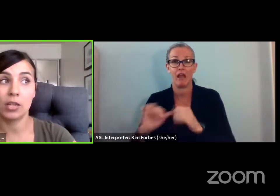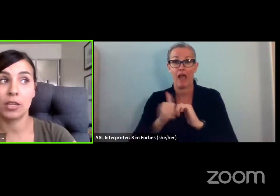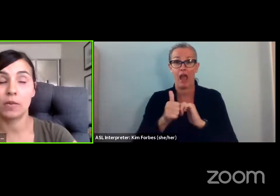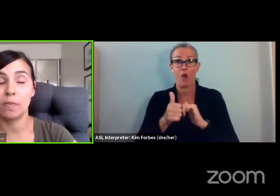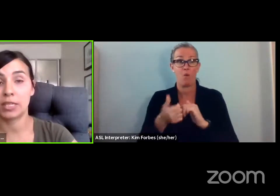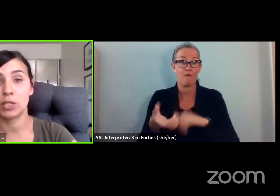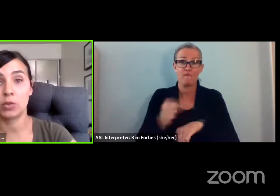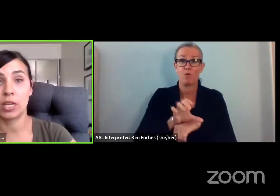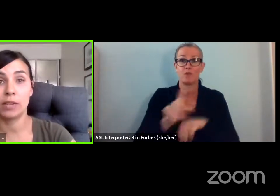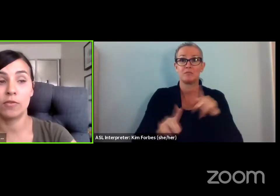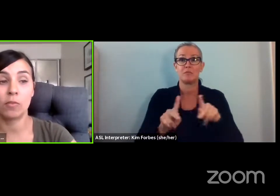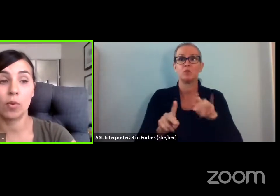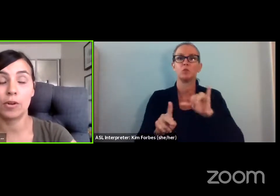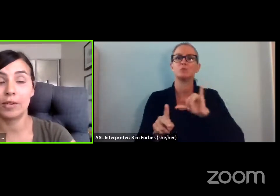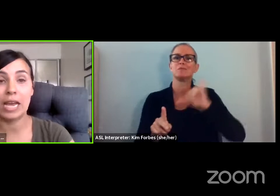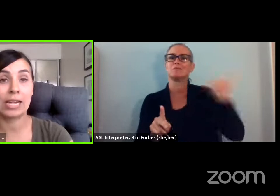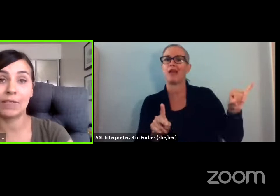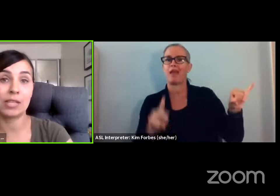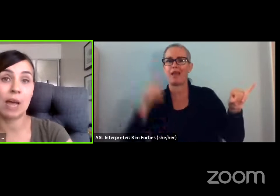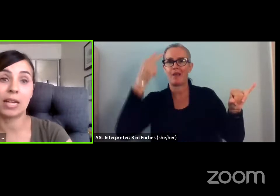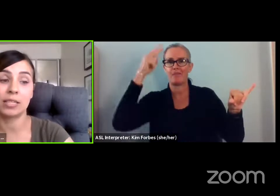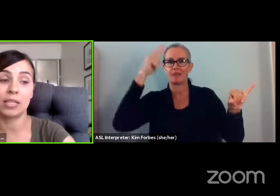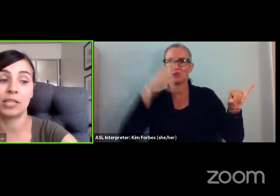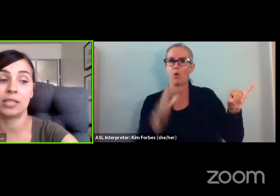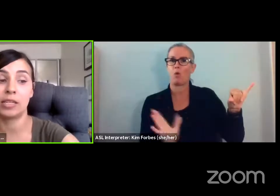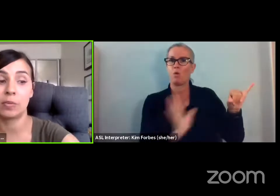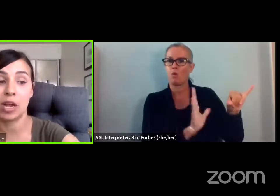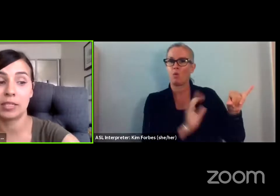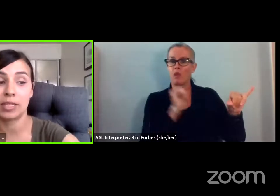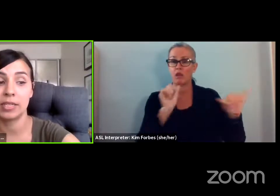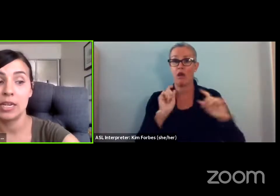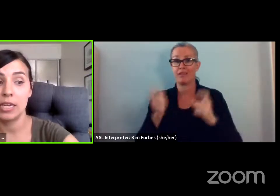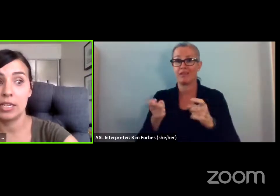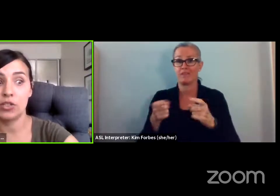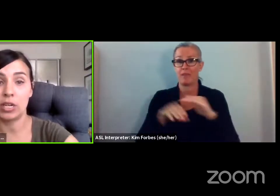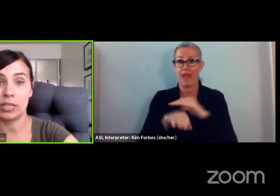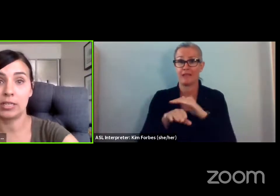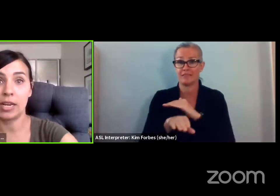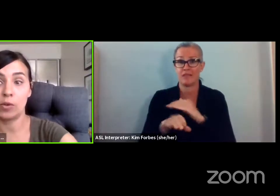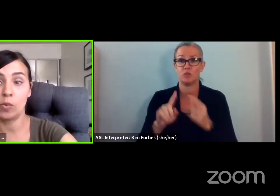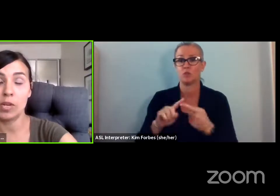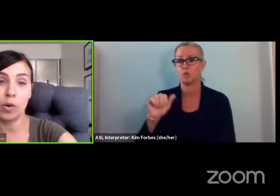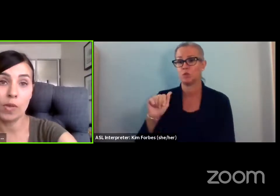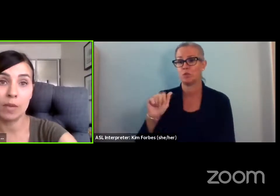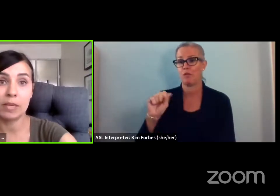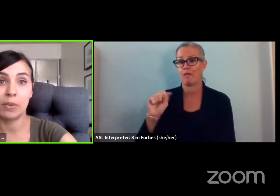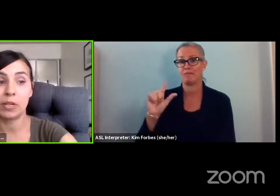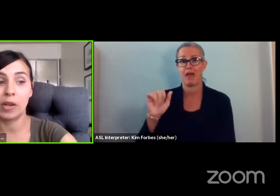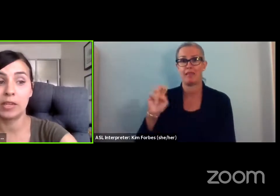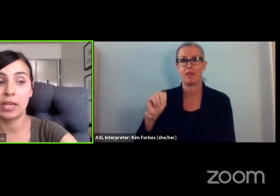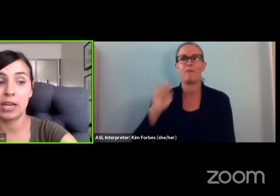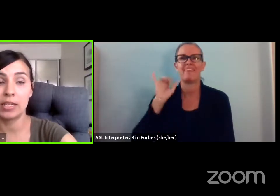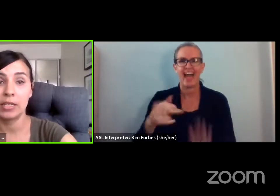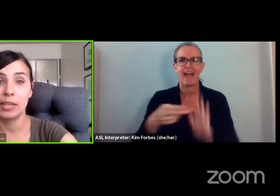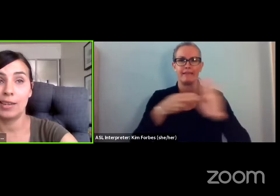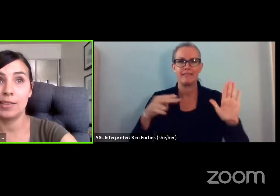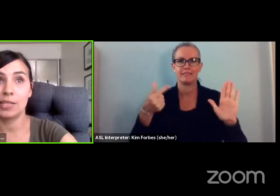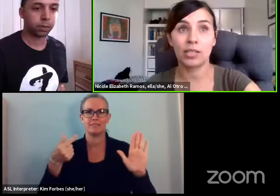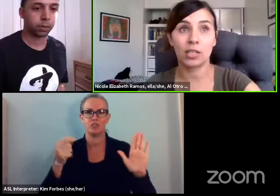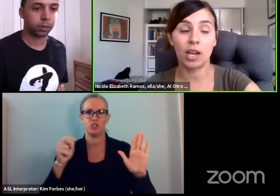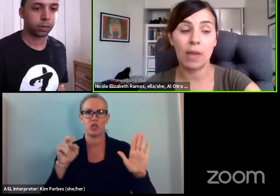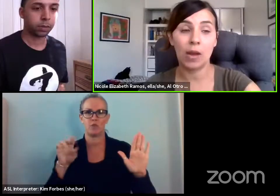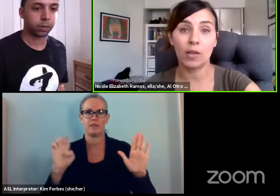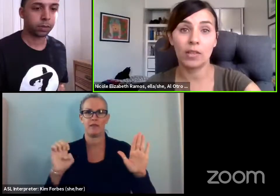stay on the Mexico side of the border and not giving them access to the asylum process is genocidal. We know that people are going to die.